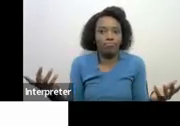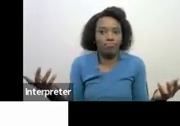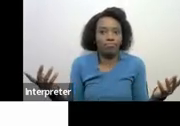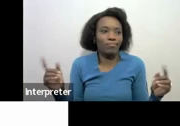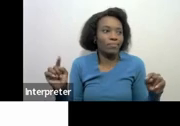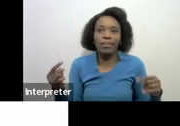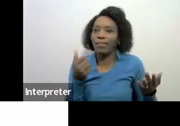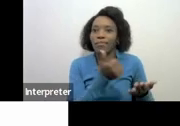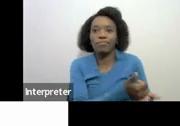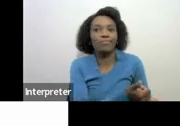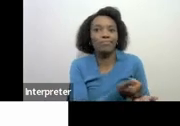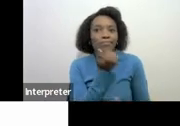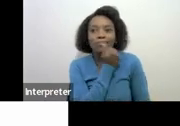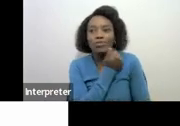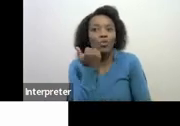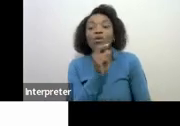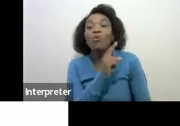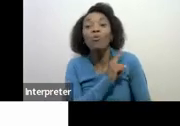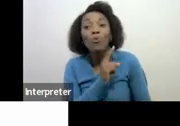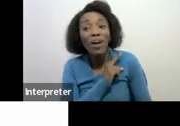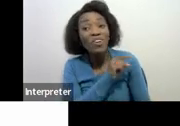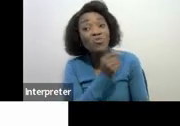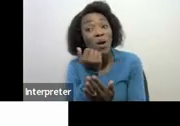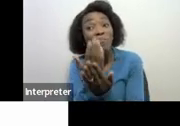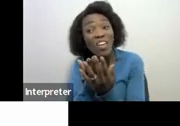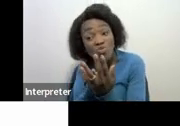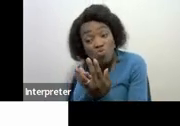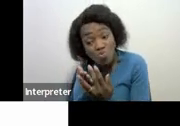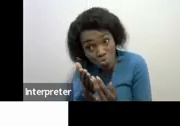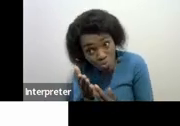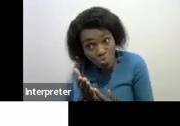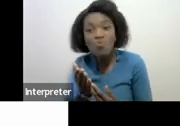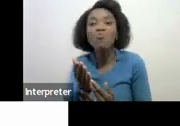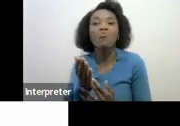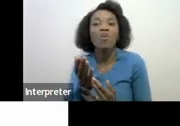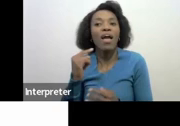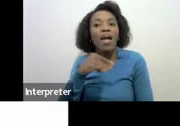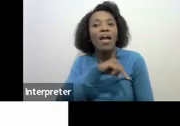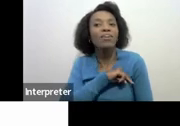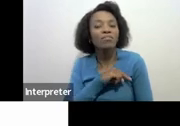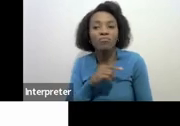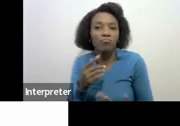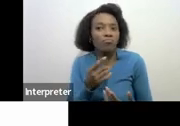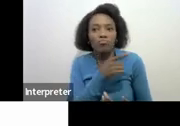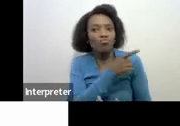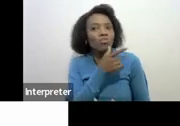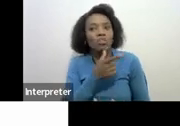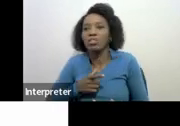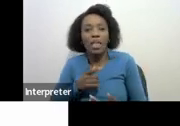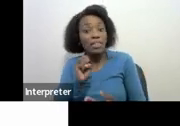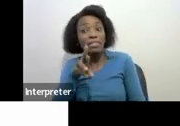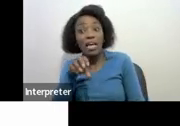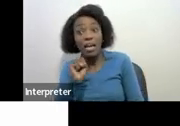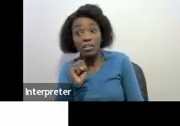unfortunately because you did not make your application through prescribed form and manner you are not telling us or you are not telling SARS